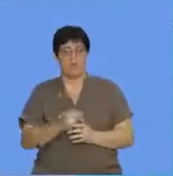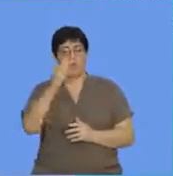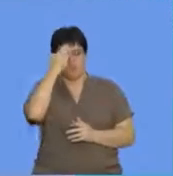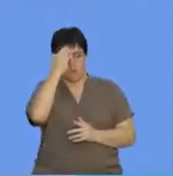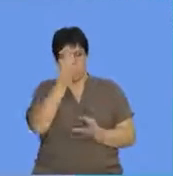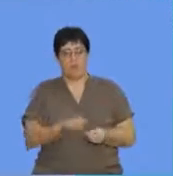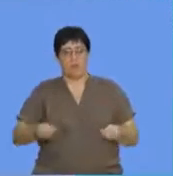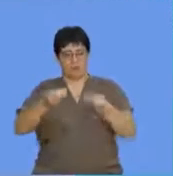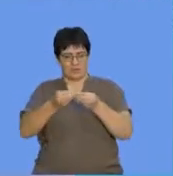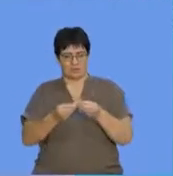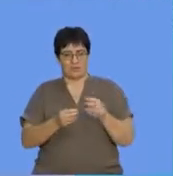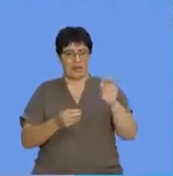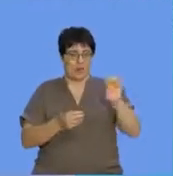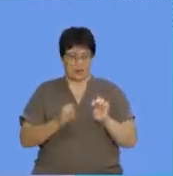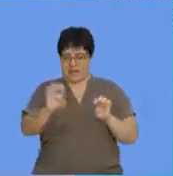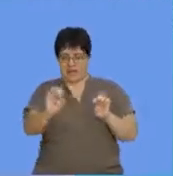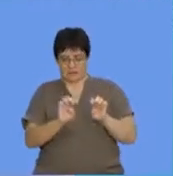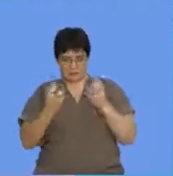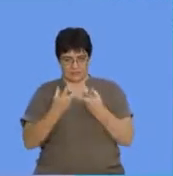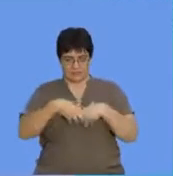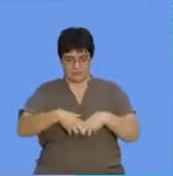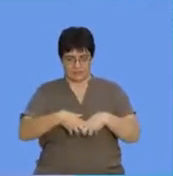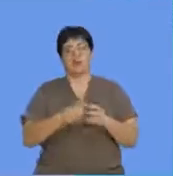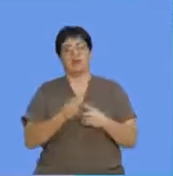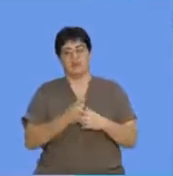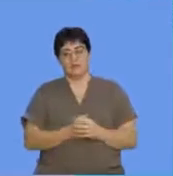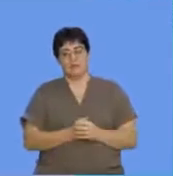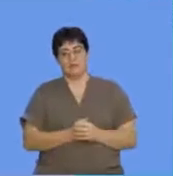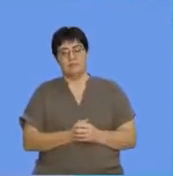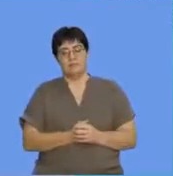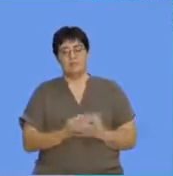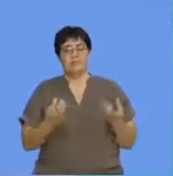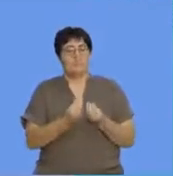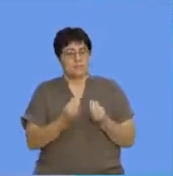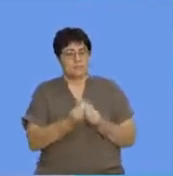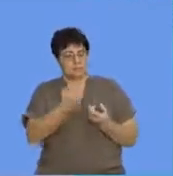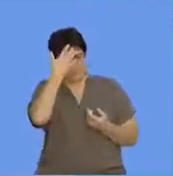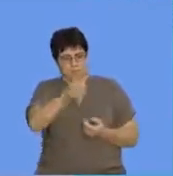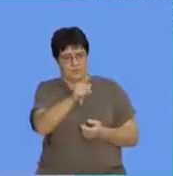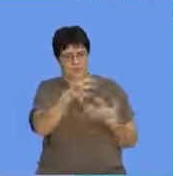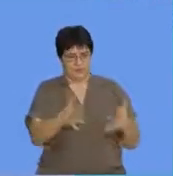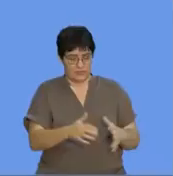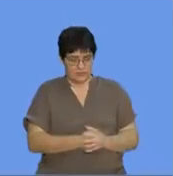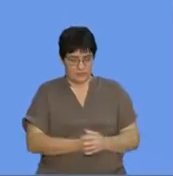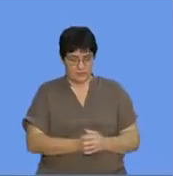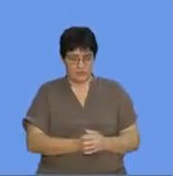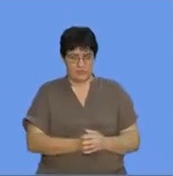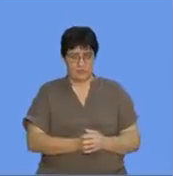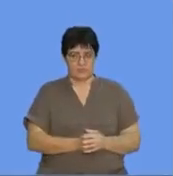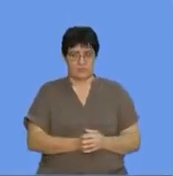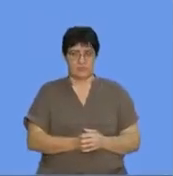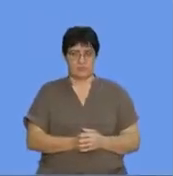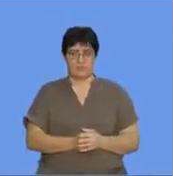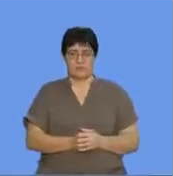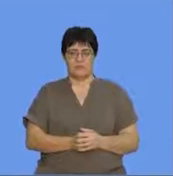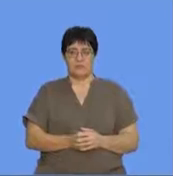which is a combination of elements that are joined together. So it's something that we already know by this time. OK. So and